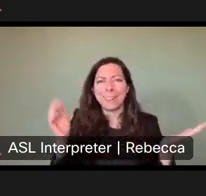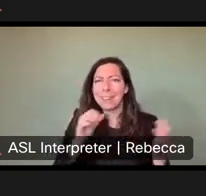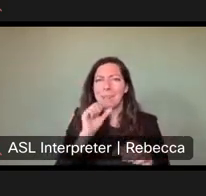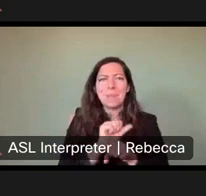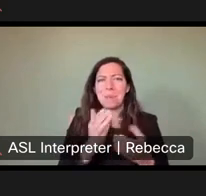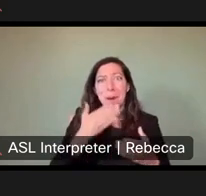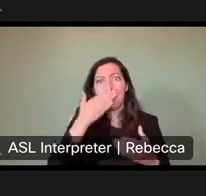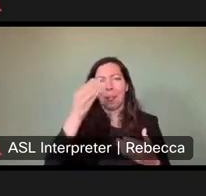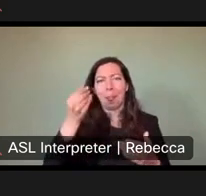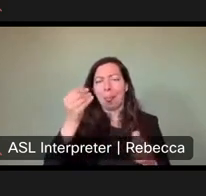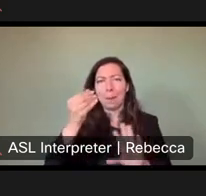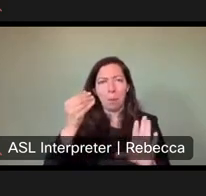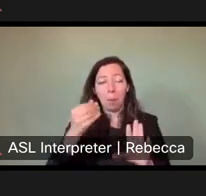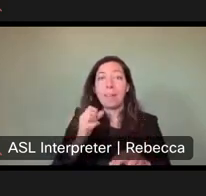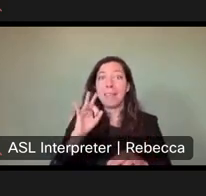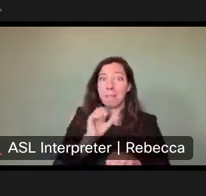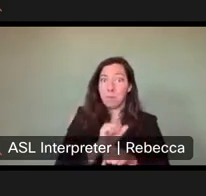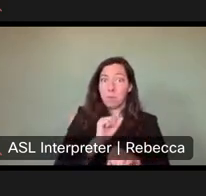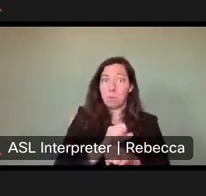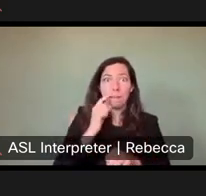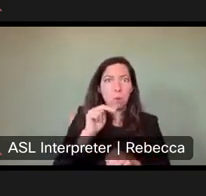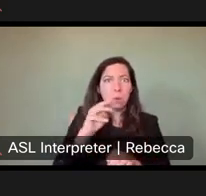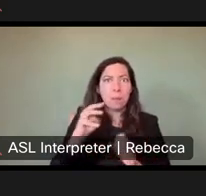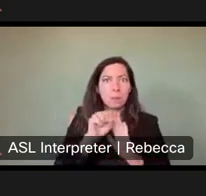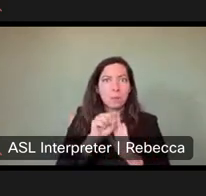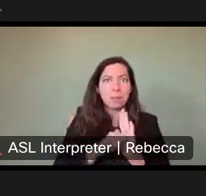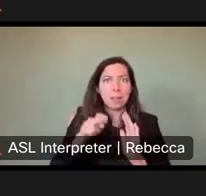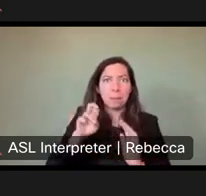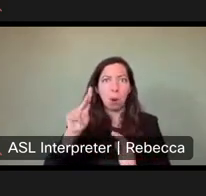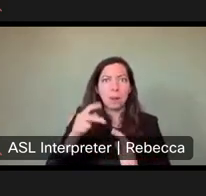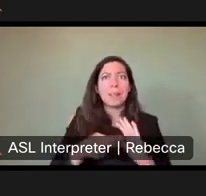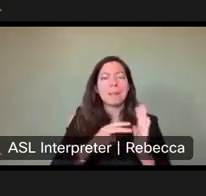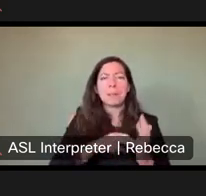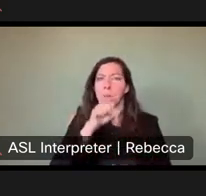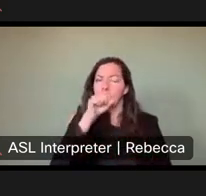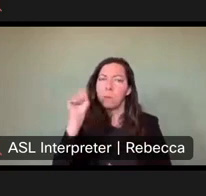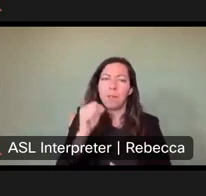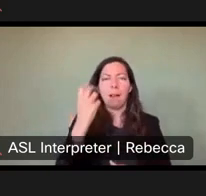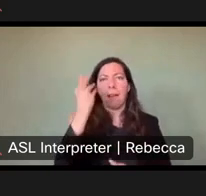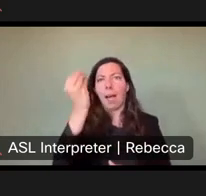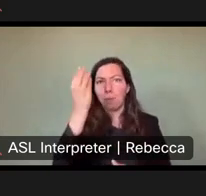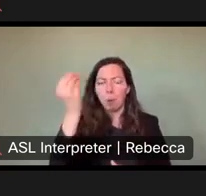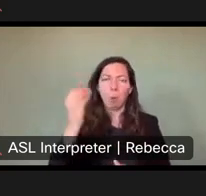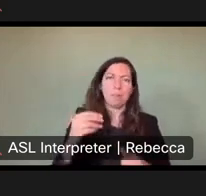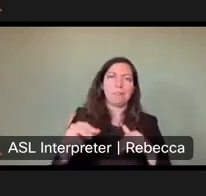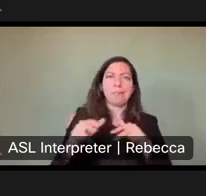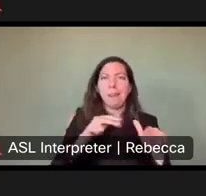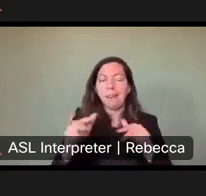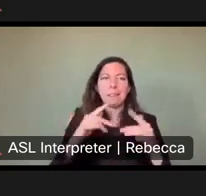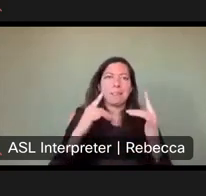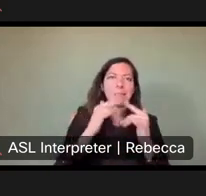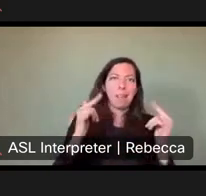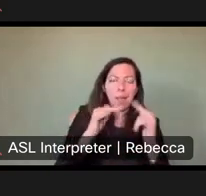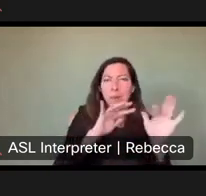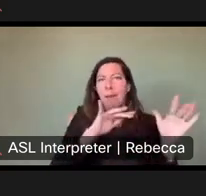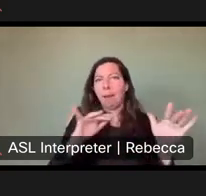We work here because. We love the resource. We all go out there. We all go camping. We all, this is, this is